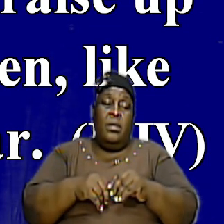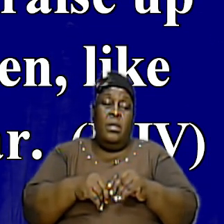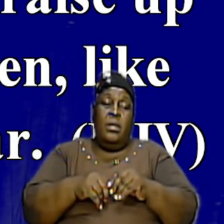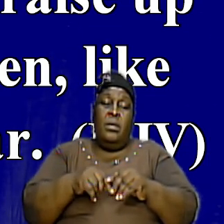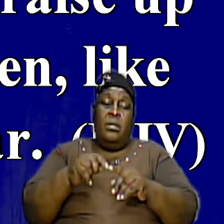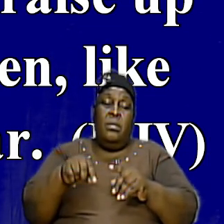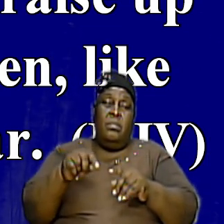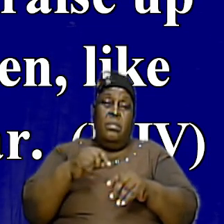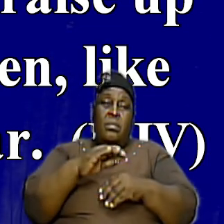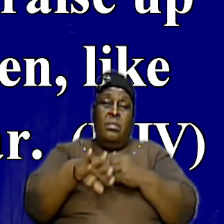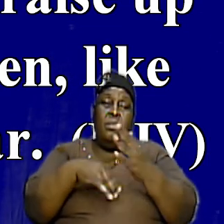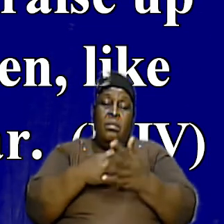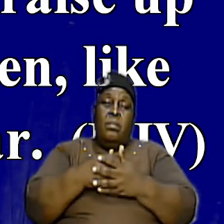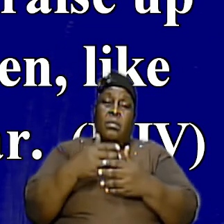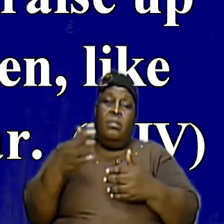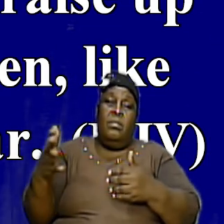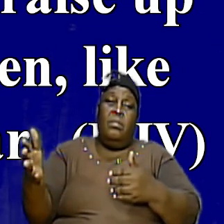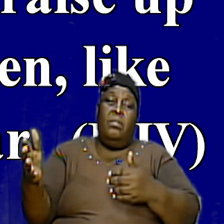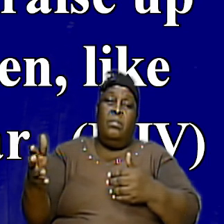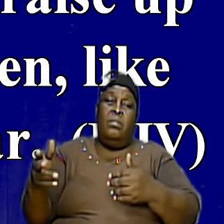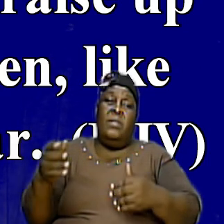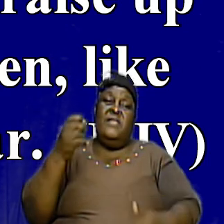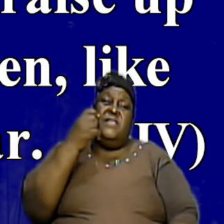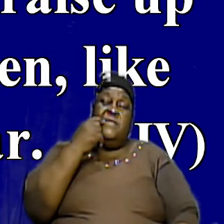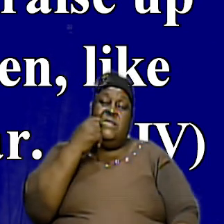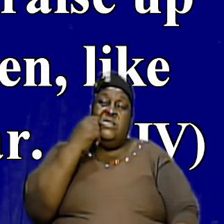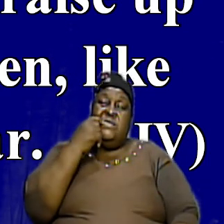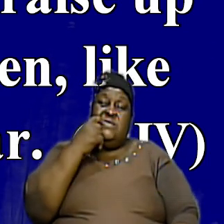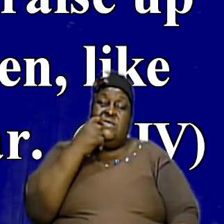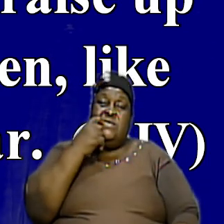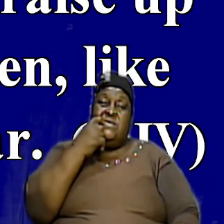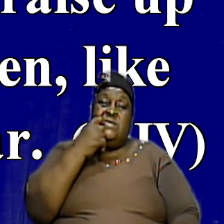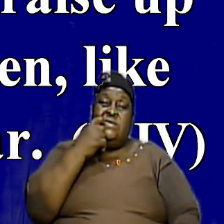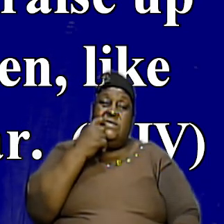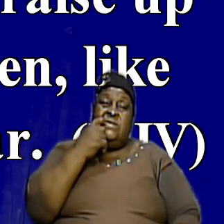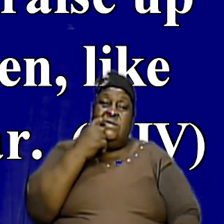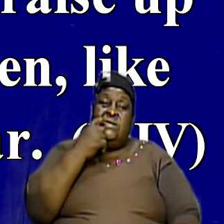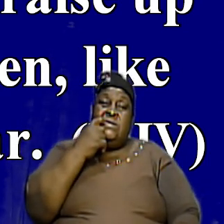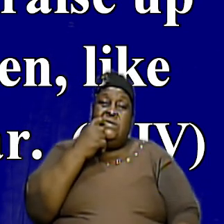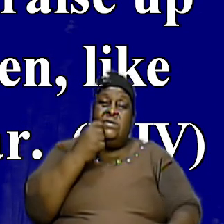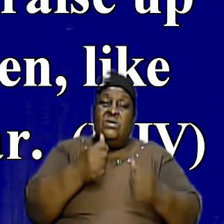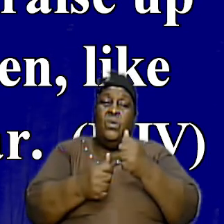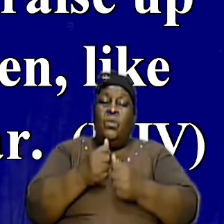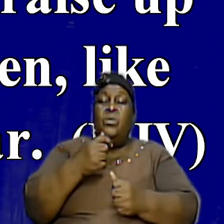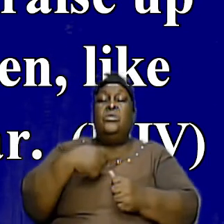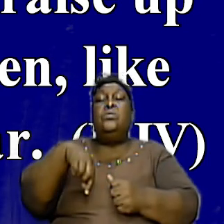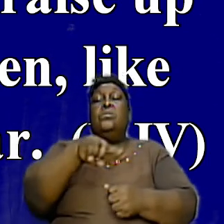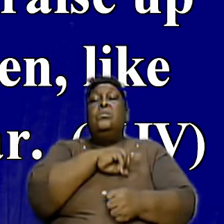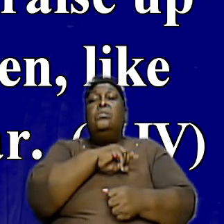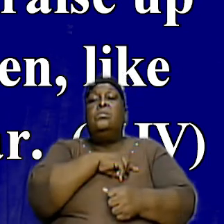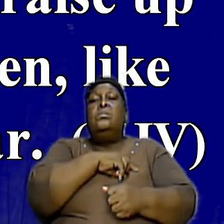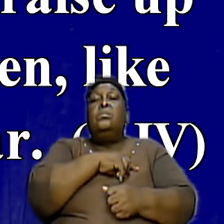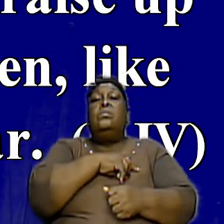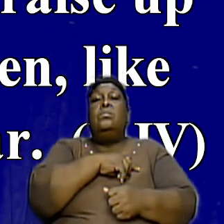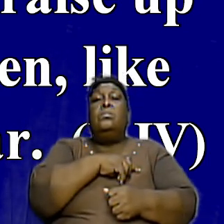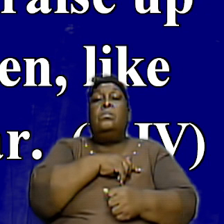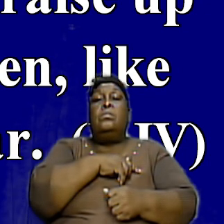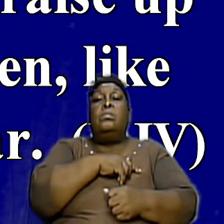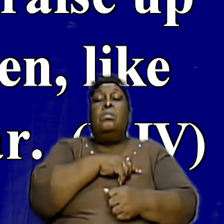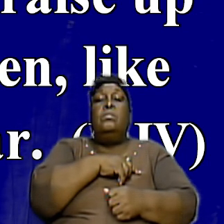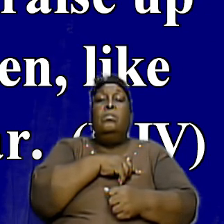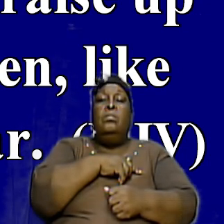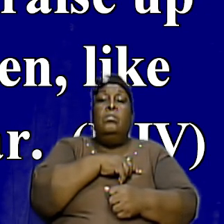that the seriousness with which we must treat with